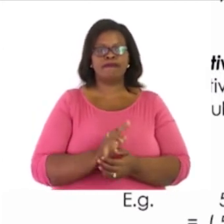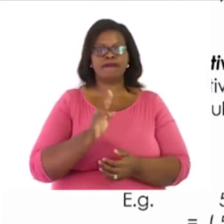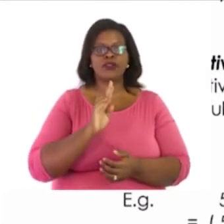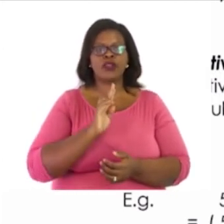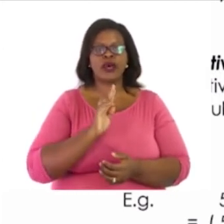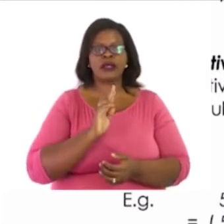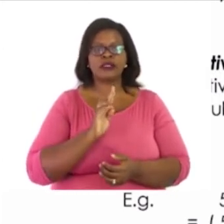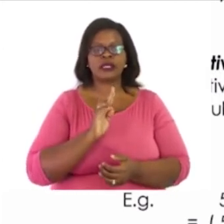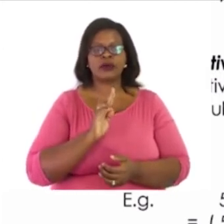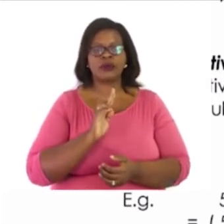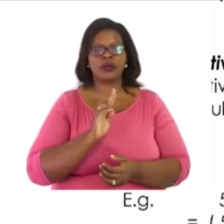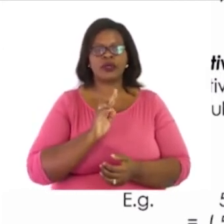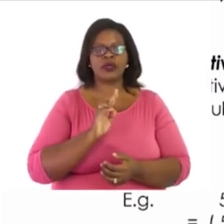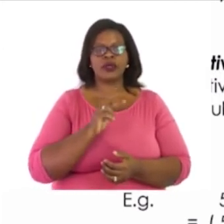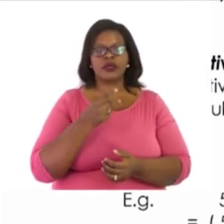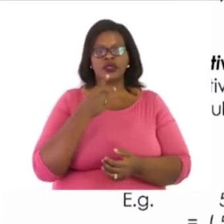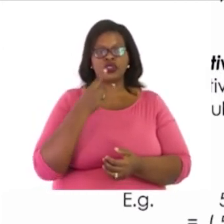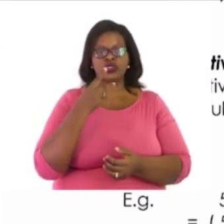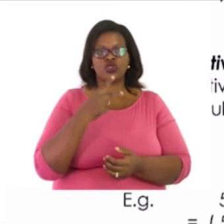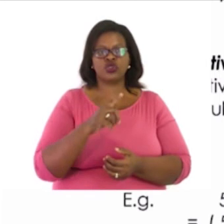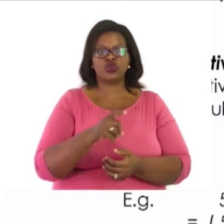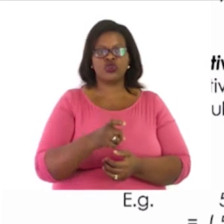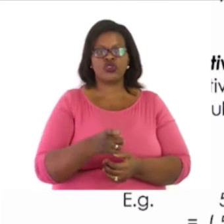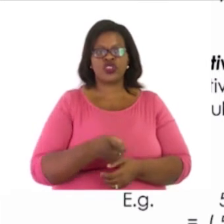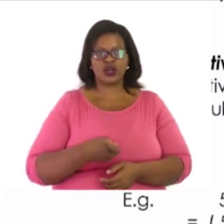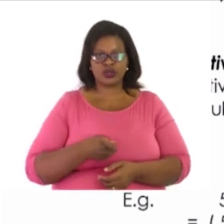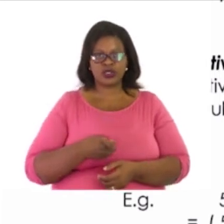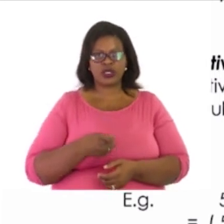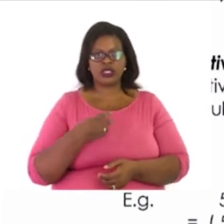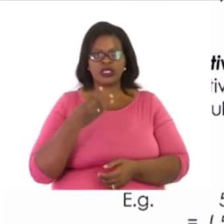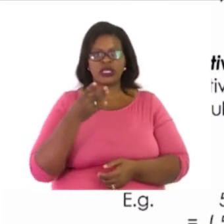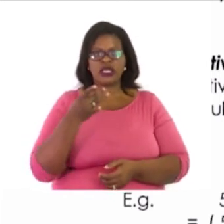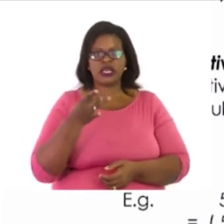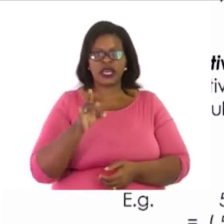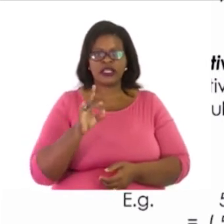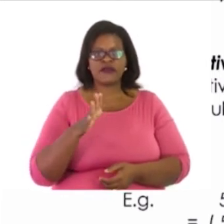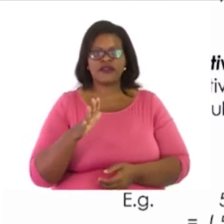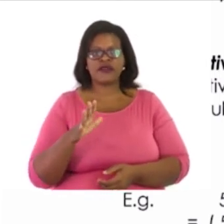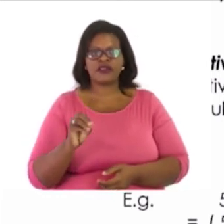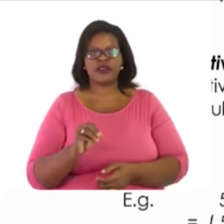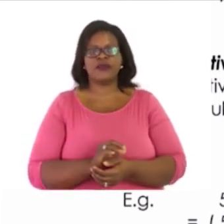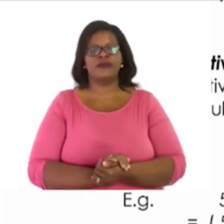,650 together. And that will give me 2,850.